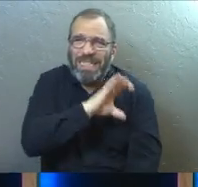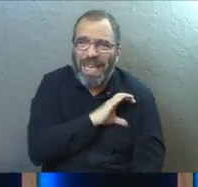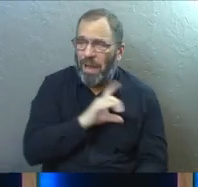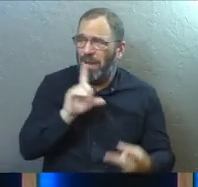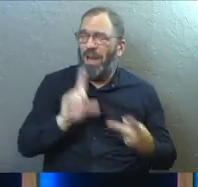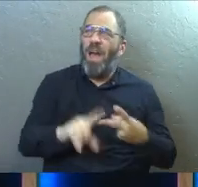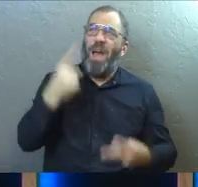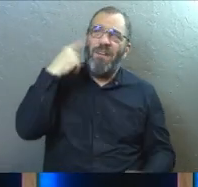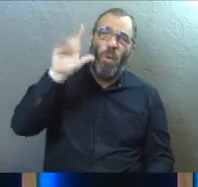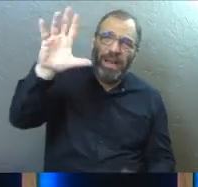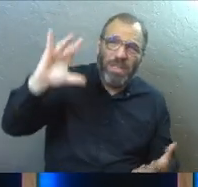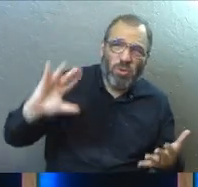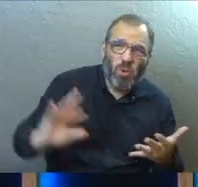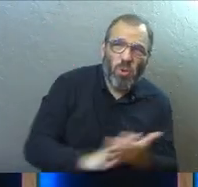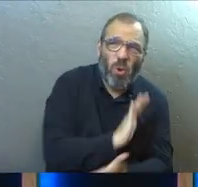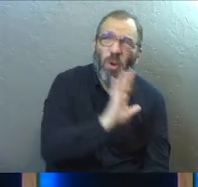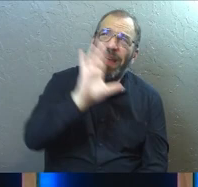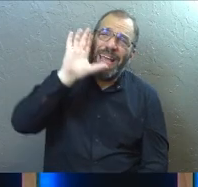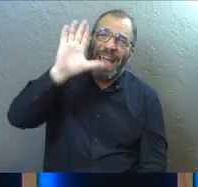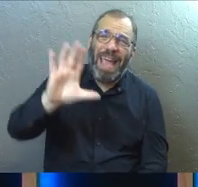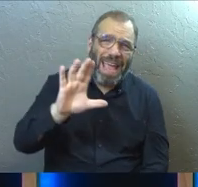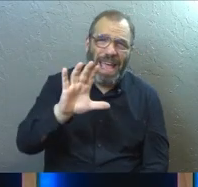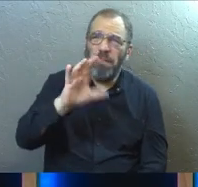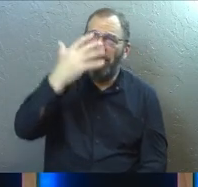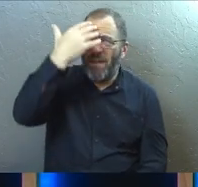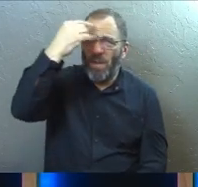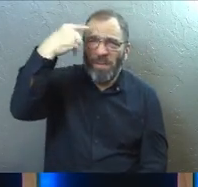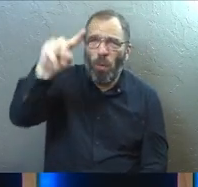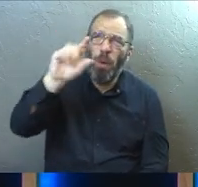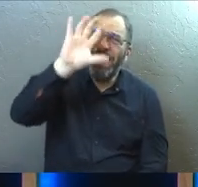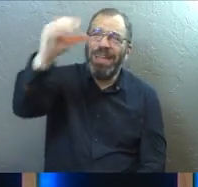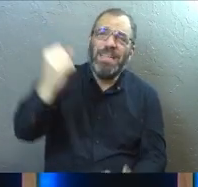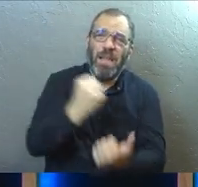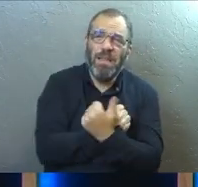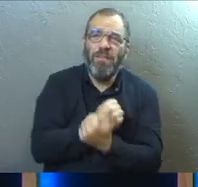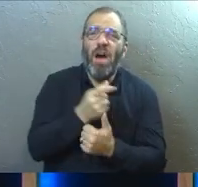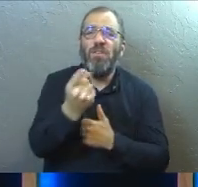It is for his glory and it is out of love for us.